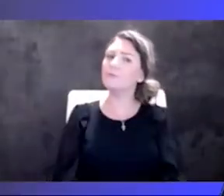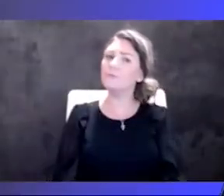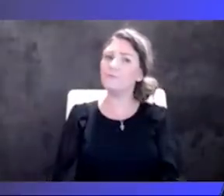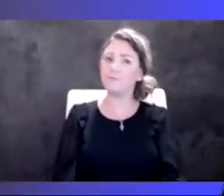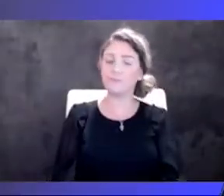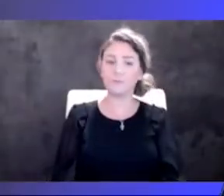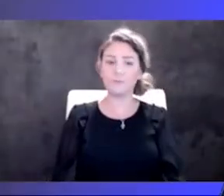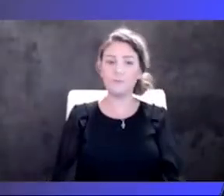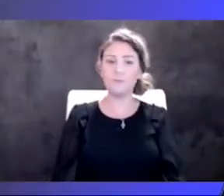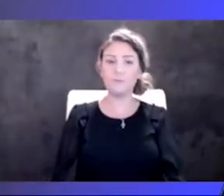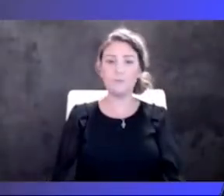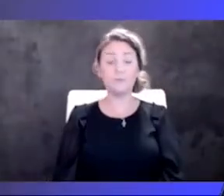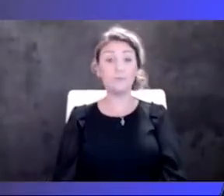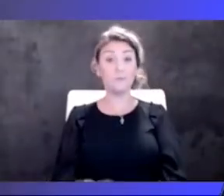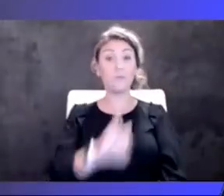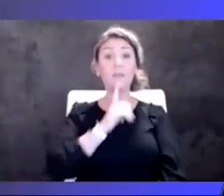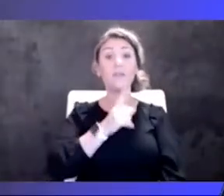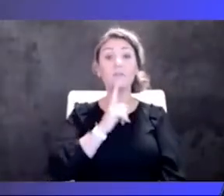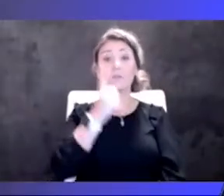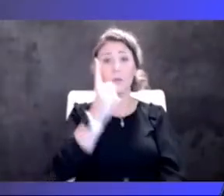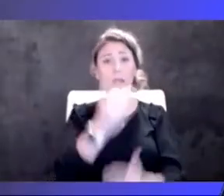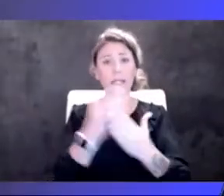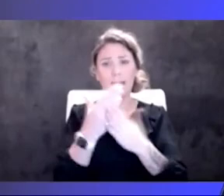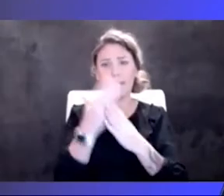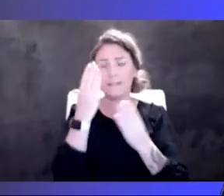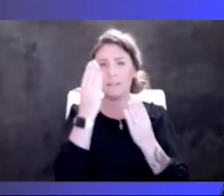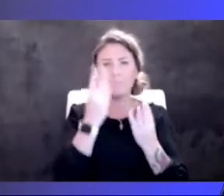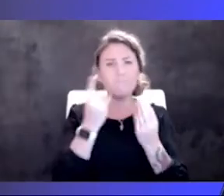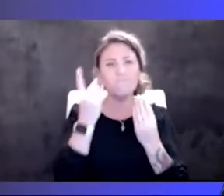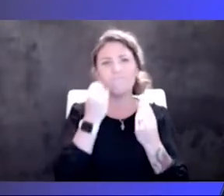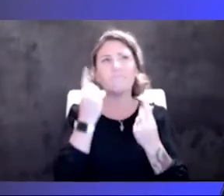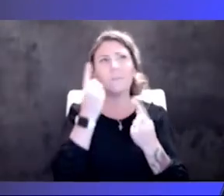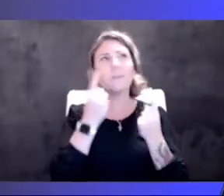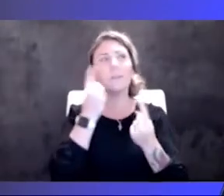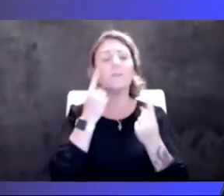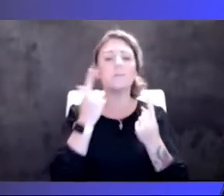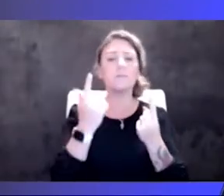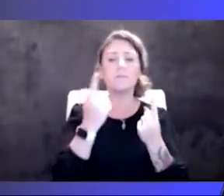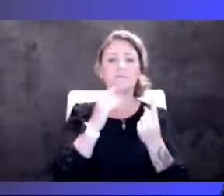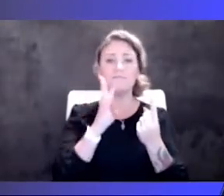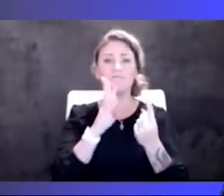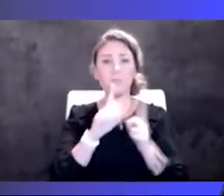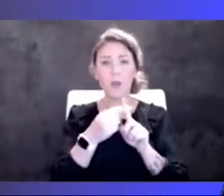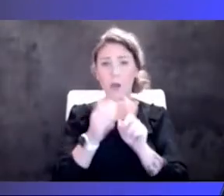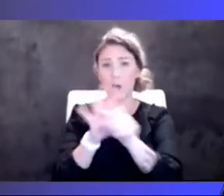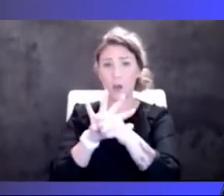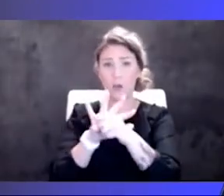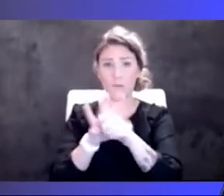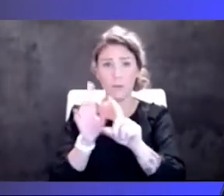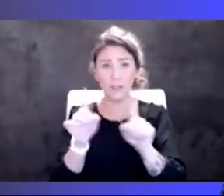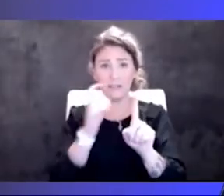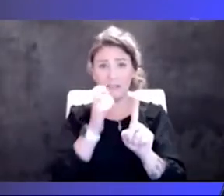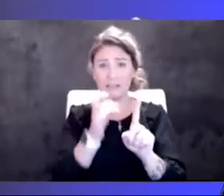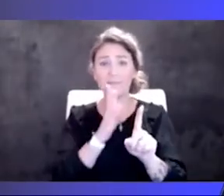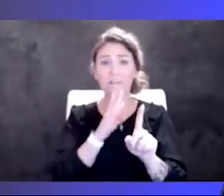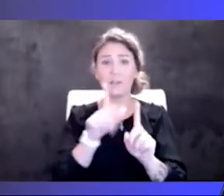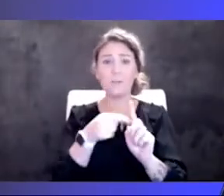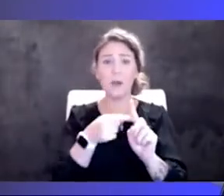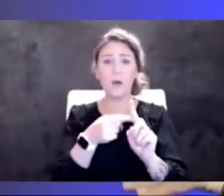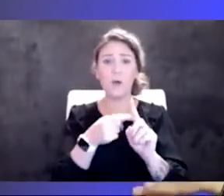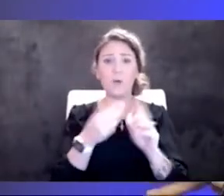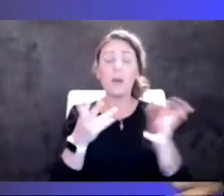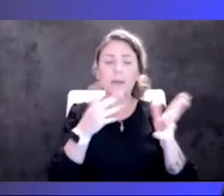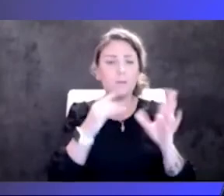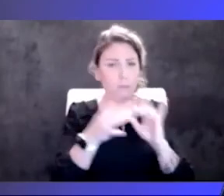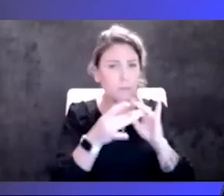so actually one of the things that I was thinking about, you know, we've talked a lot about COVID, but we haven't talked a lot about, I mean, we've mentioned it a little